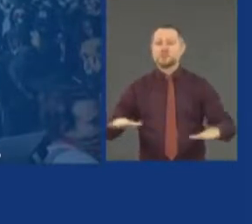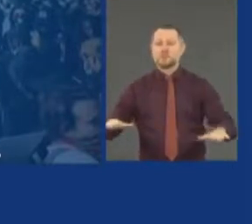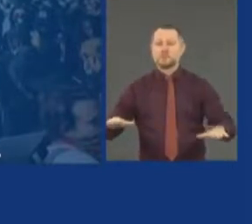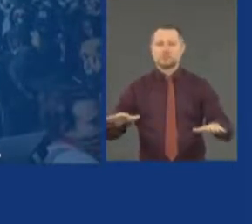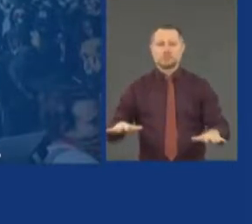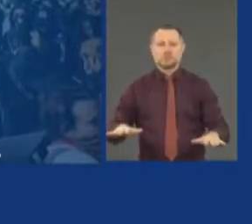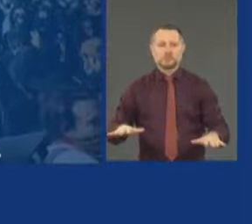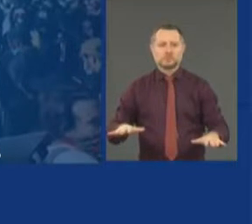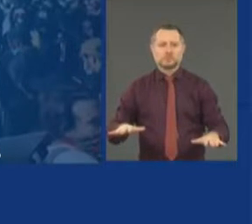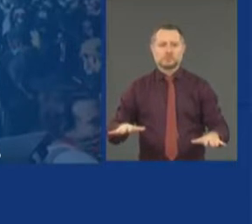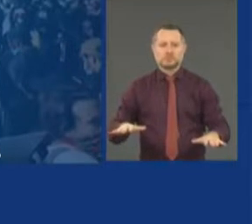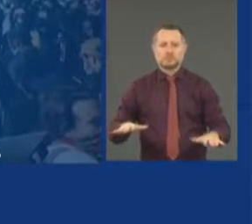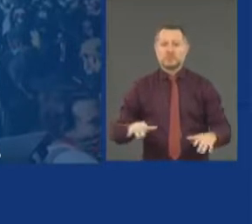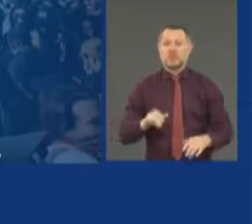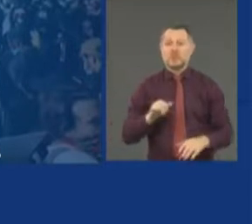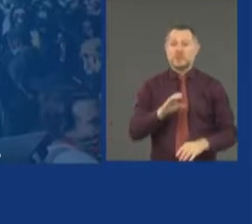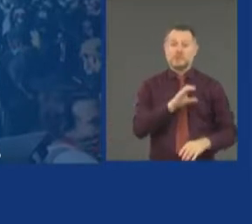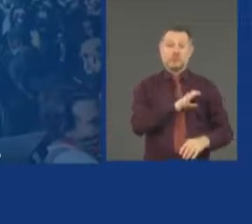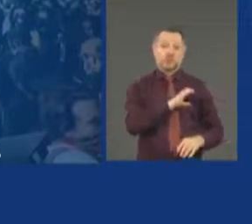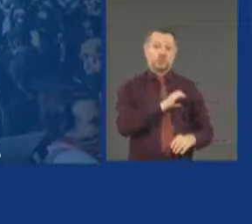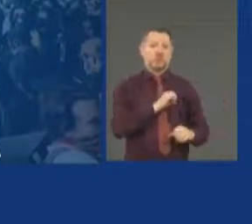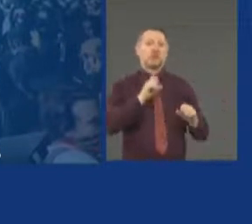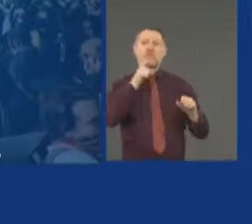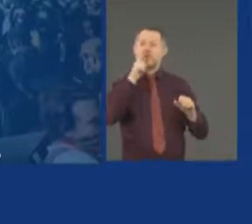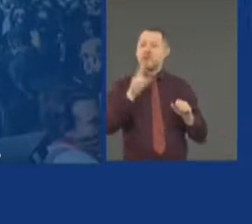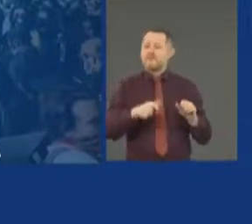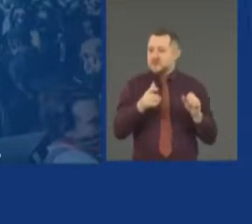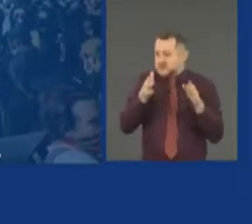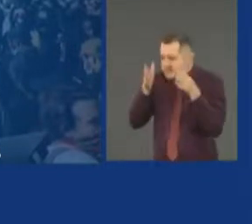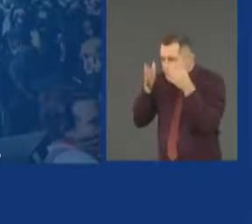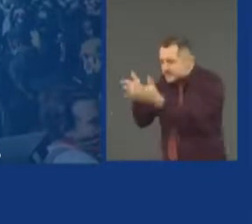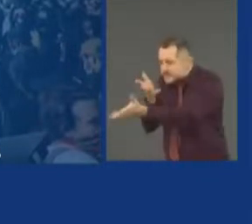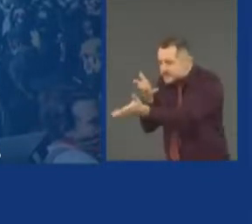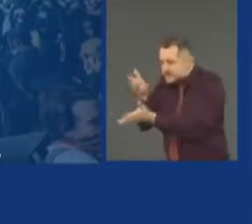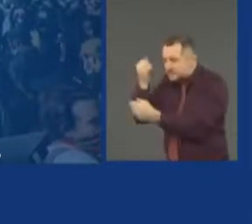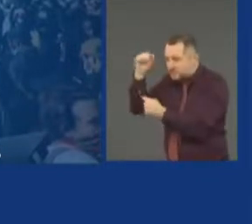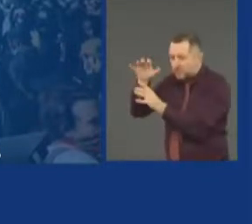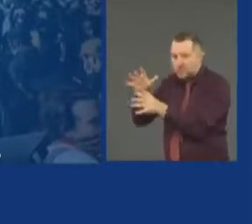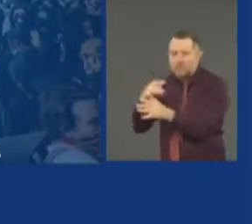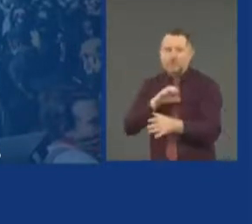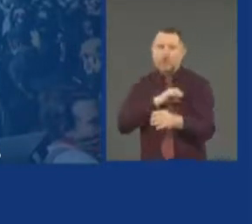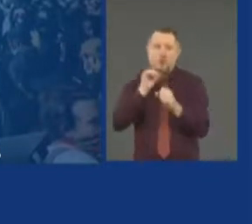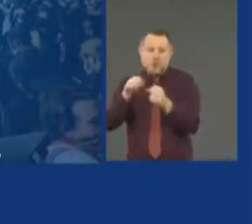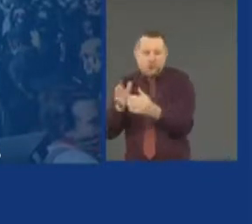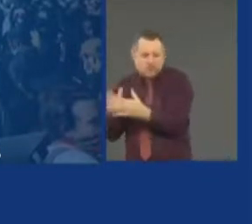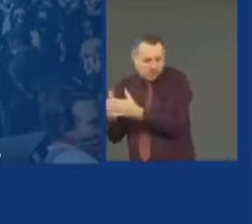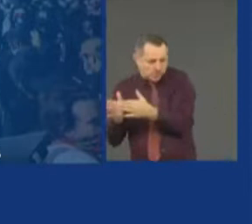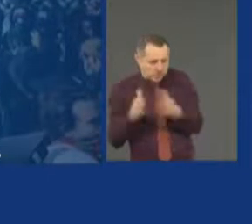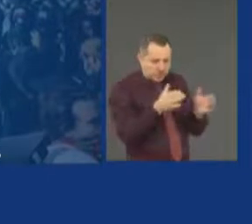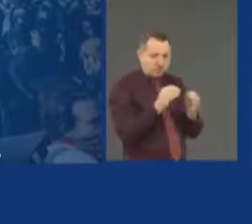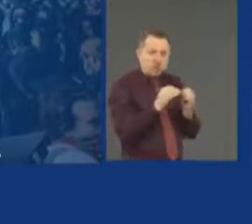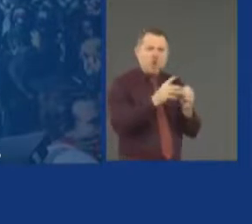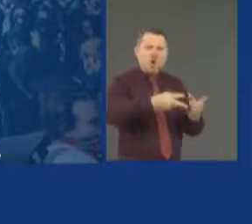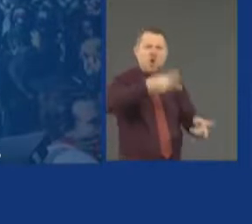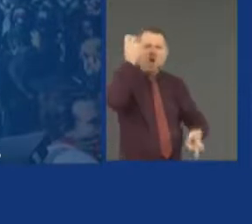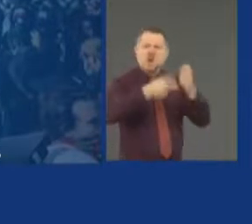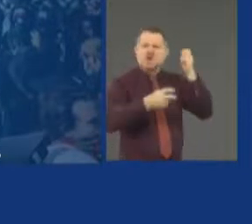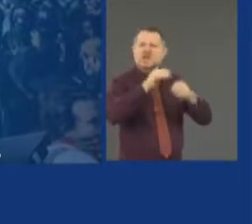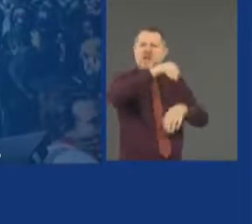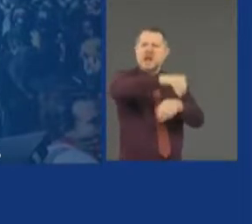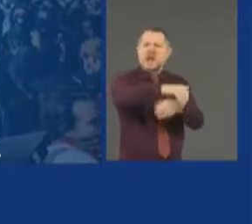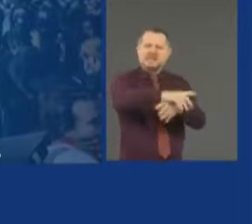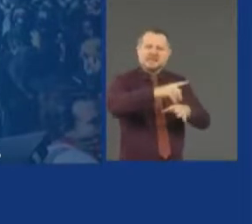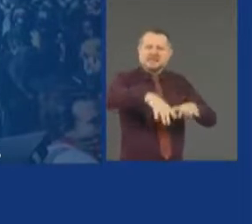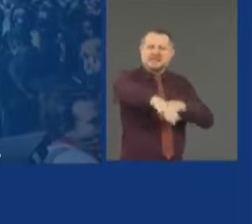don't have to spend a lot of time with the protesters, and the police can do their job with the looting